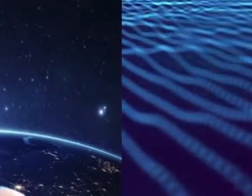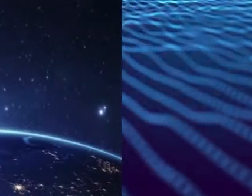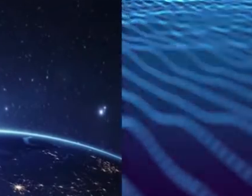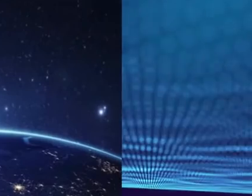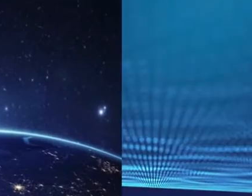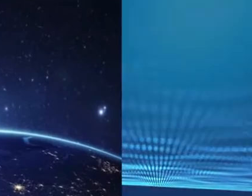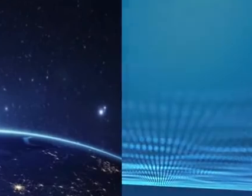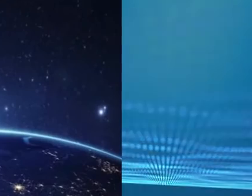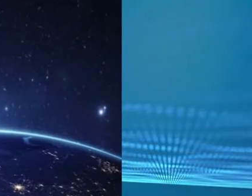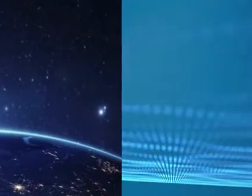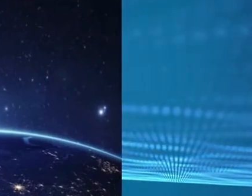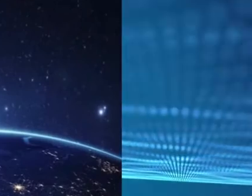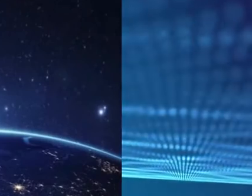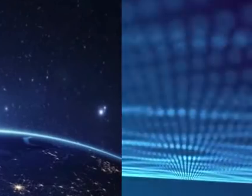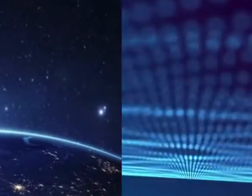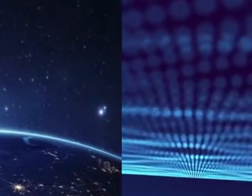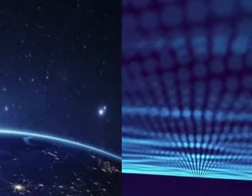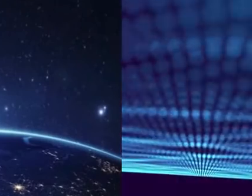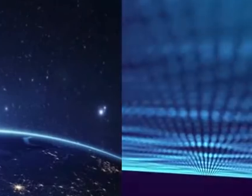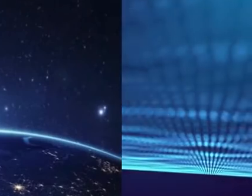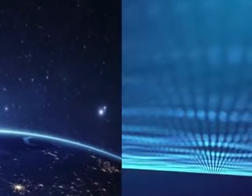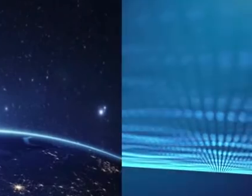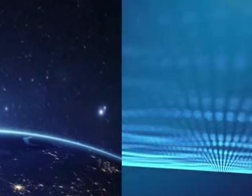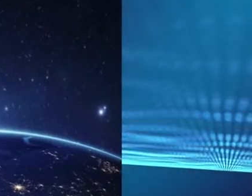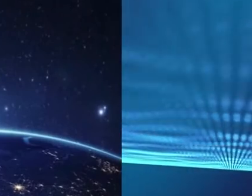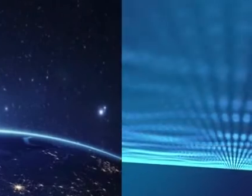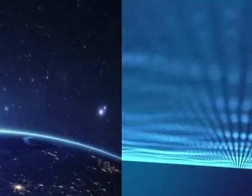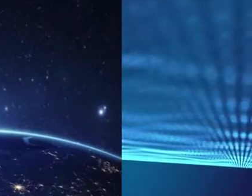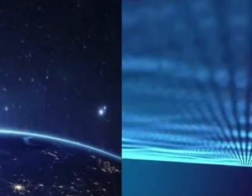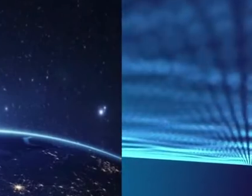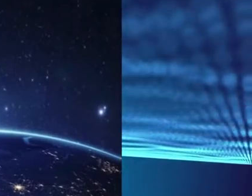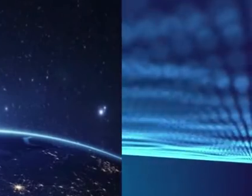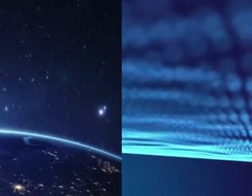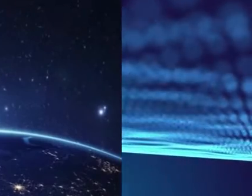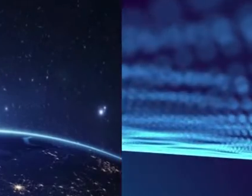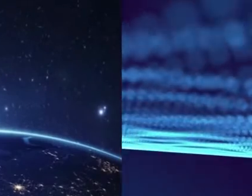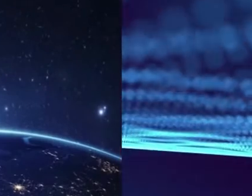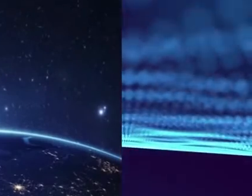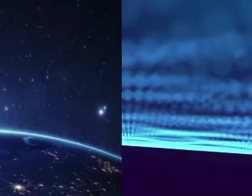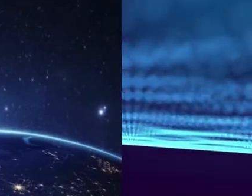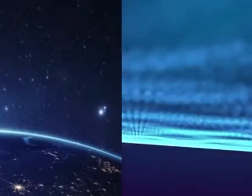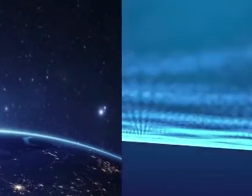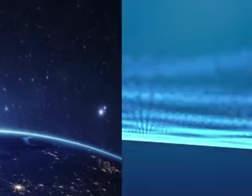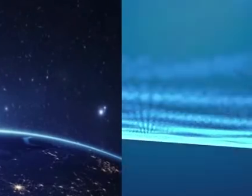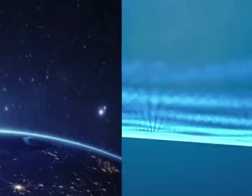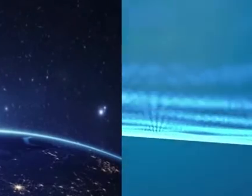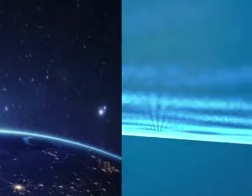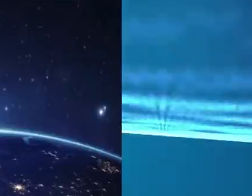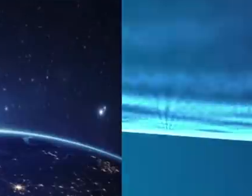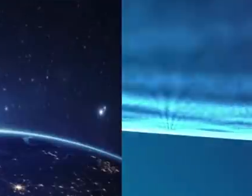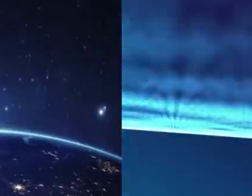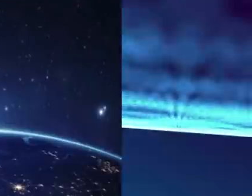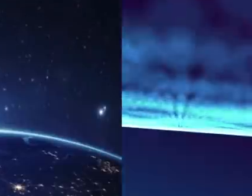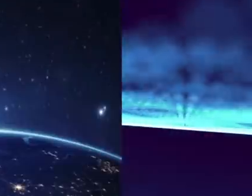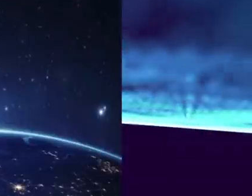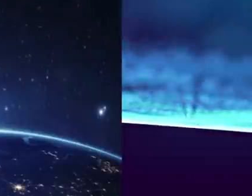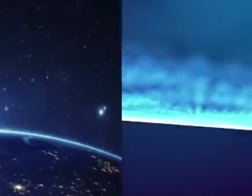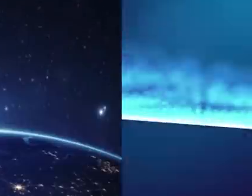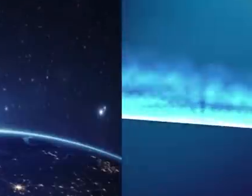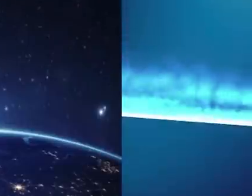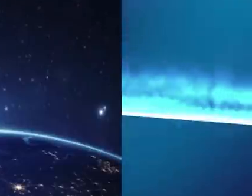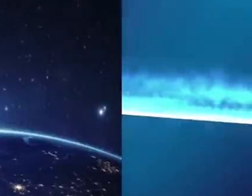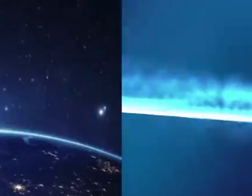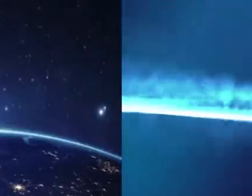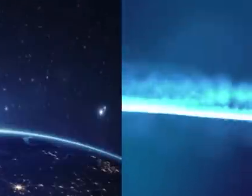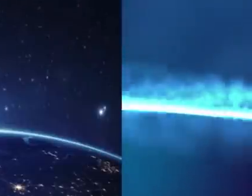personnel, sanitation services guys, and ladies, you want to keep them safe as well. To those persons who will be staying at